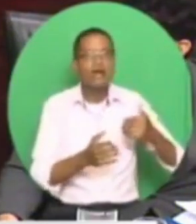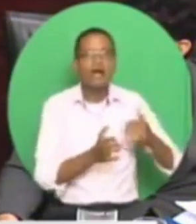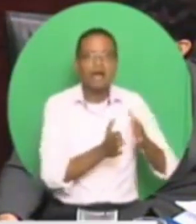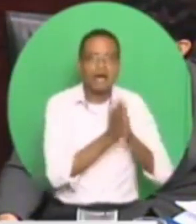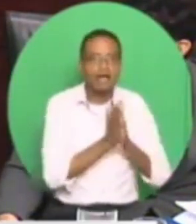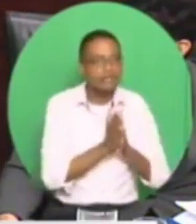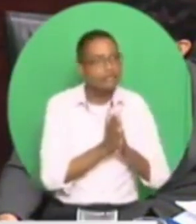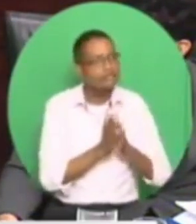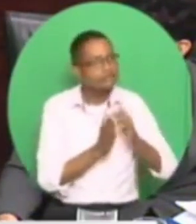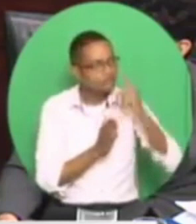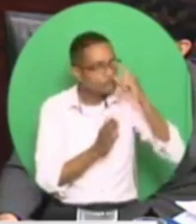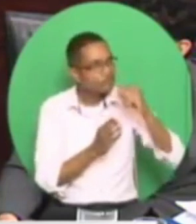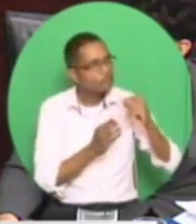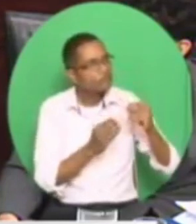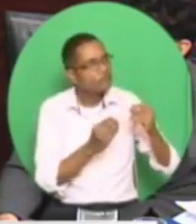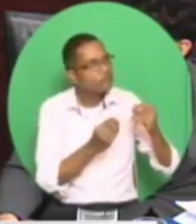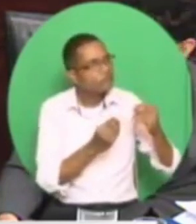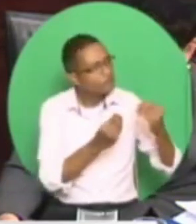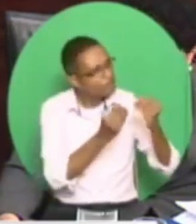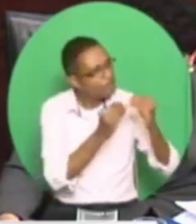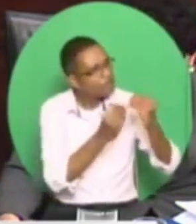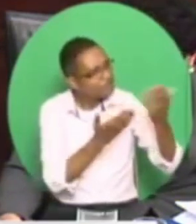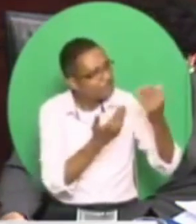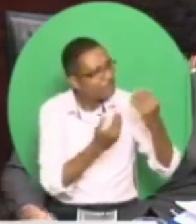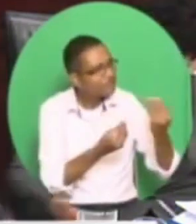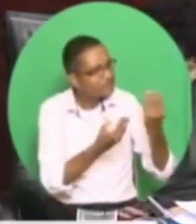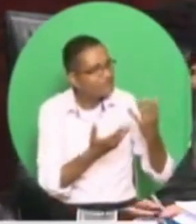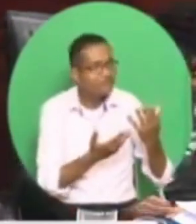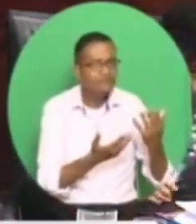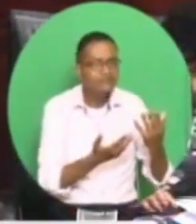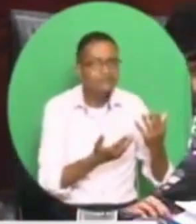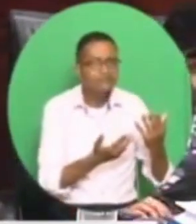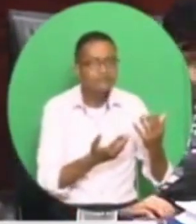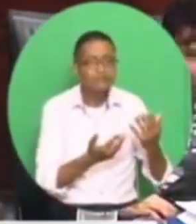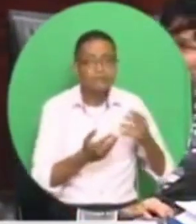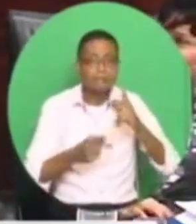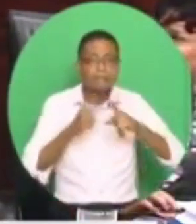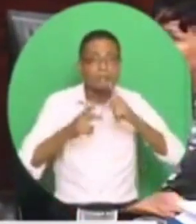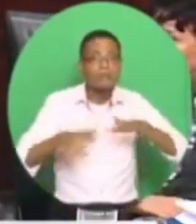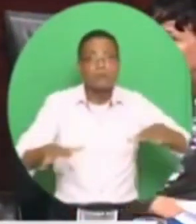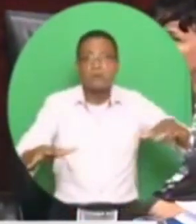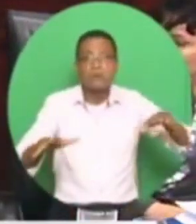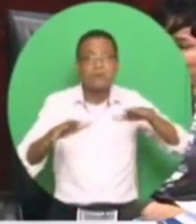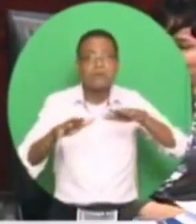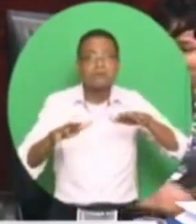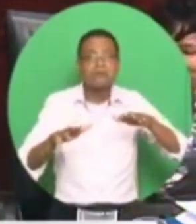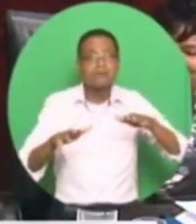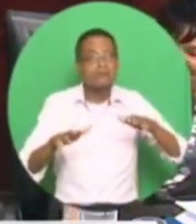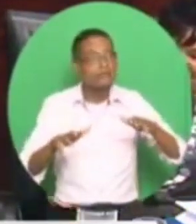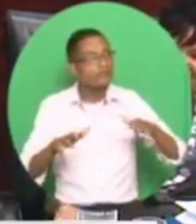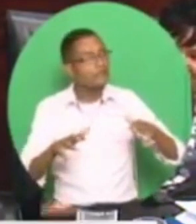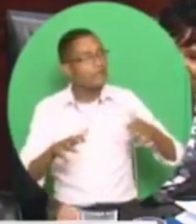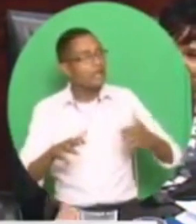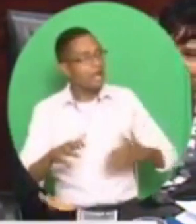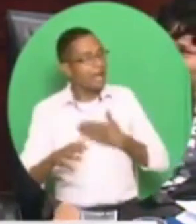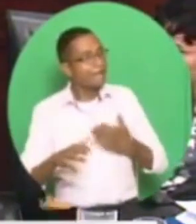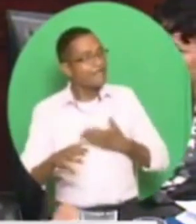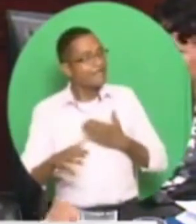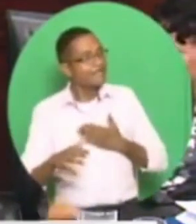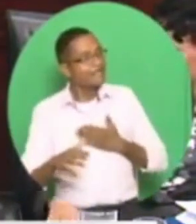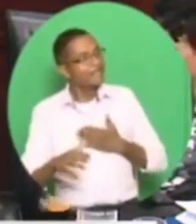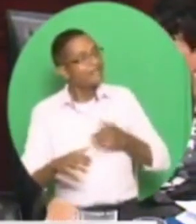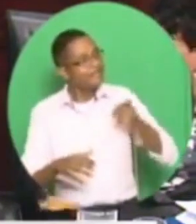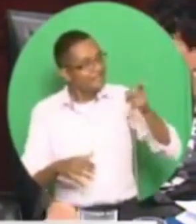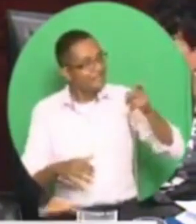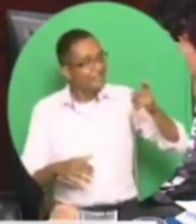minutes. They couldn't believe. Citizens were just happy that this is his last budget, although he has threatened